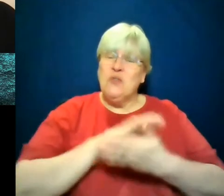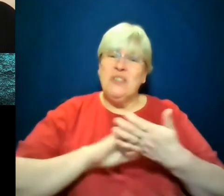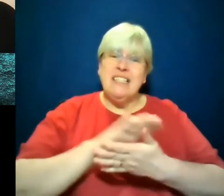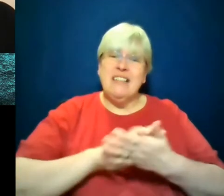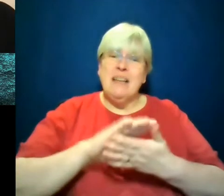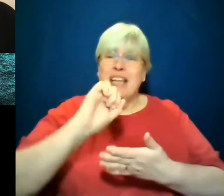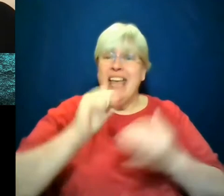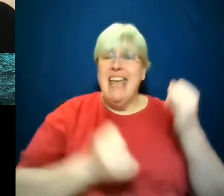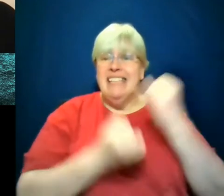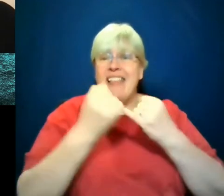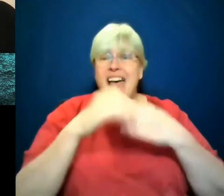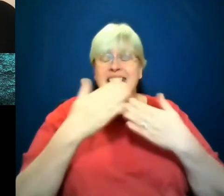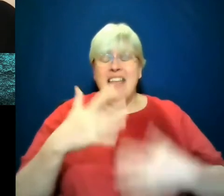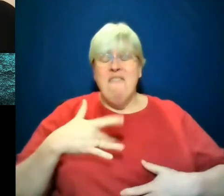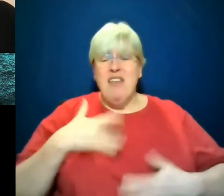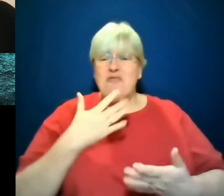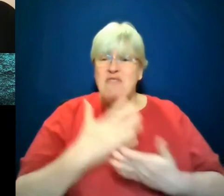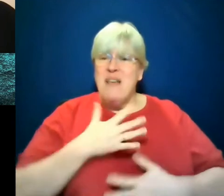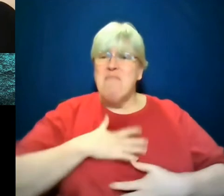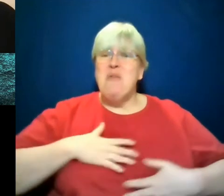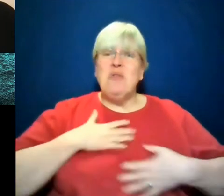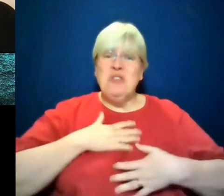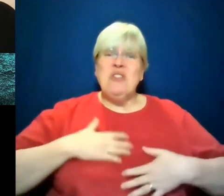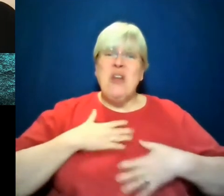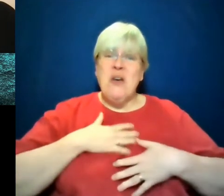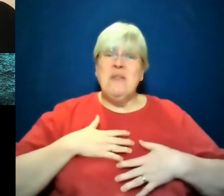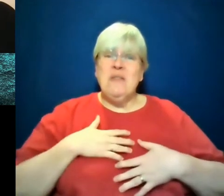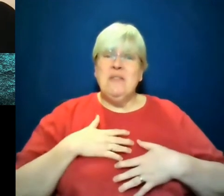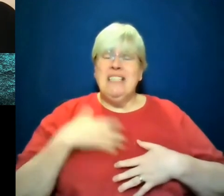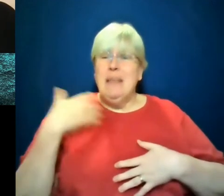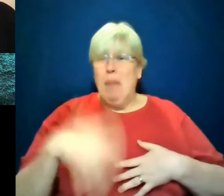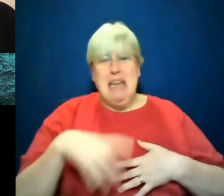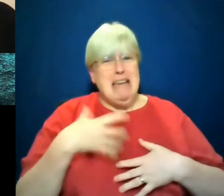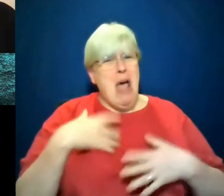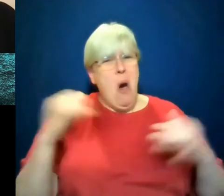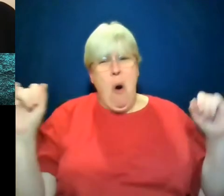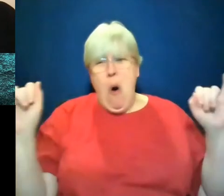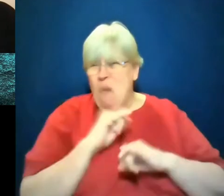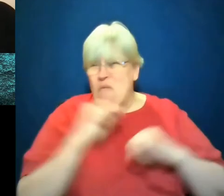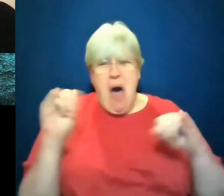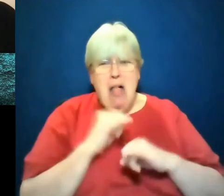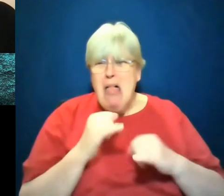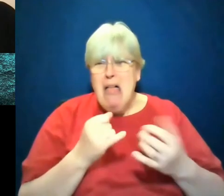actually feel really emotional. This has been hell. This has been absolute hell.